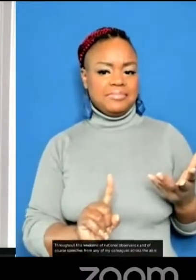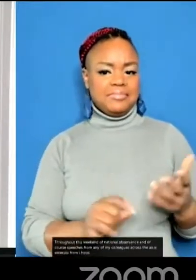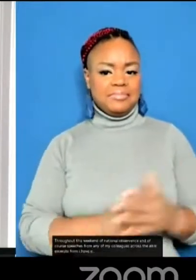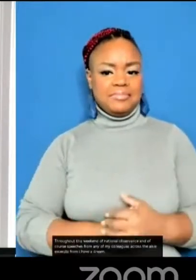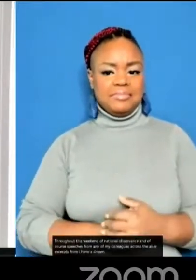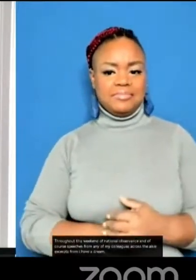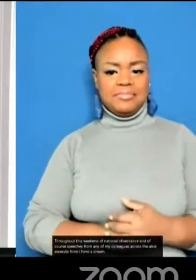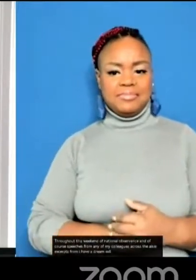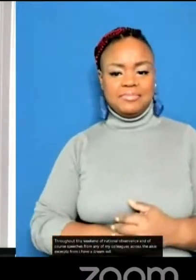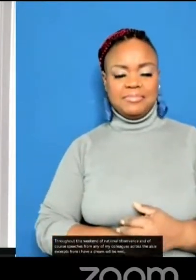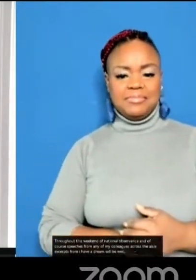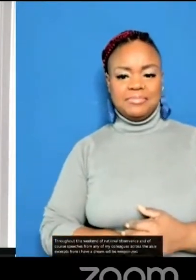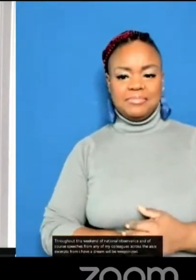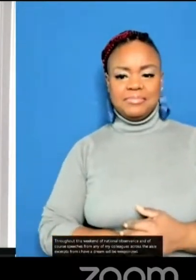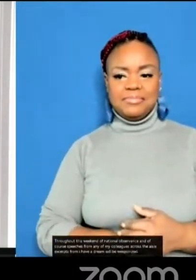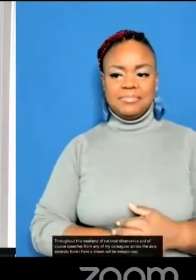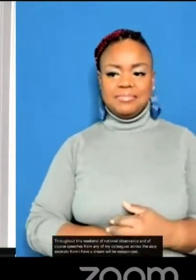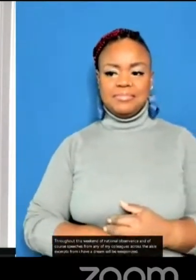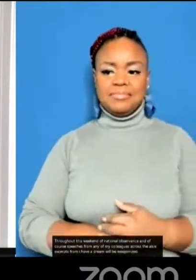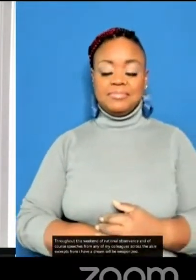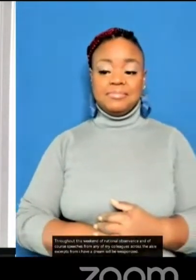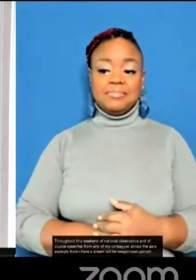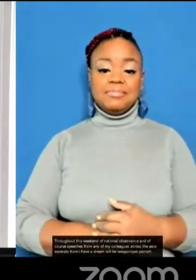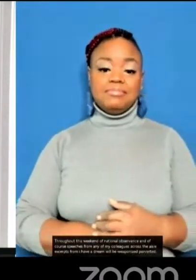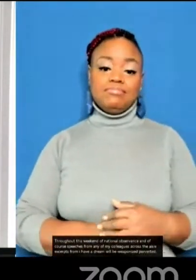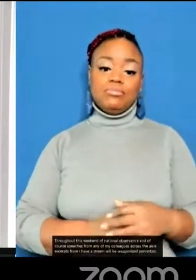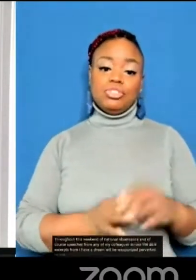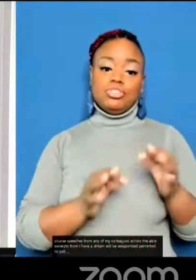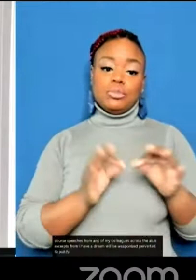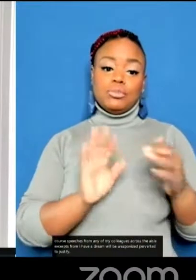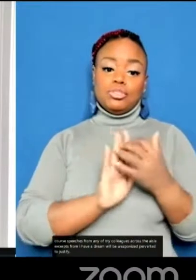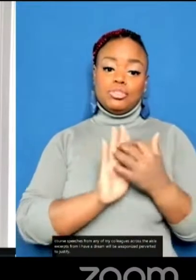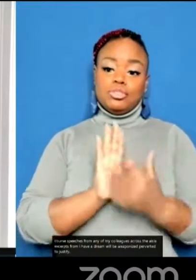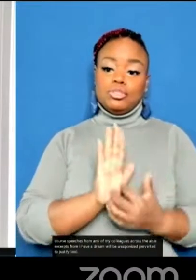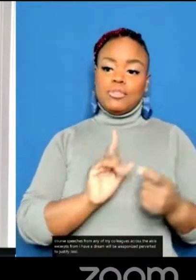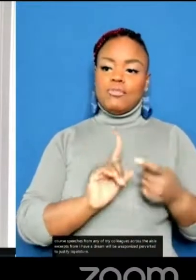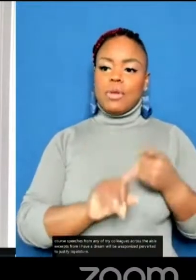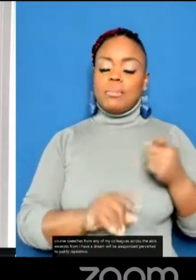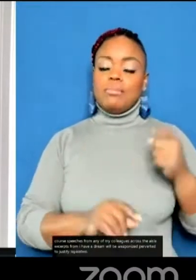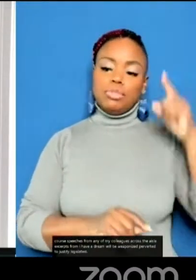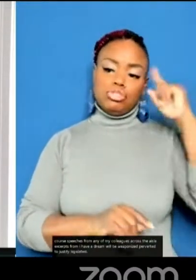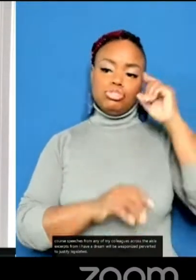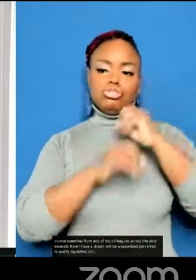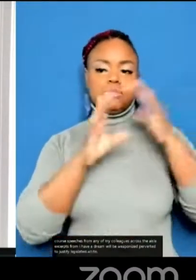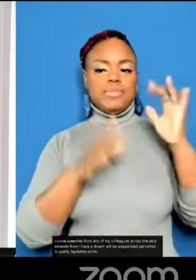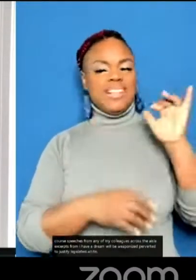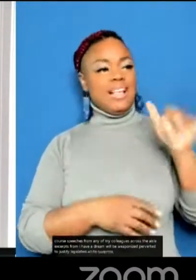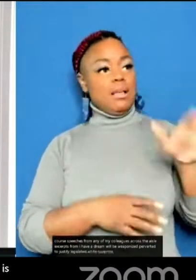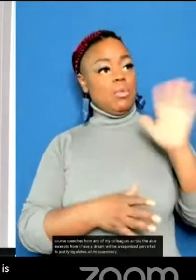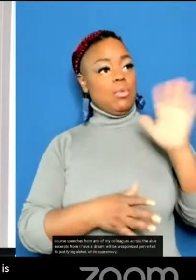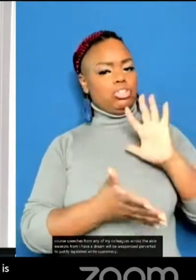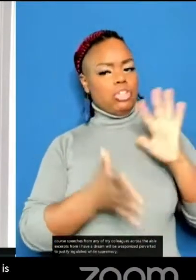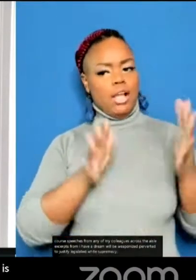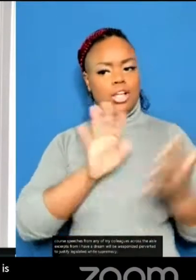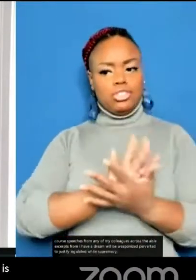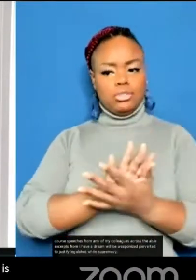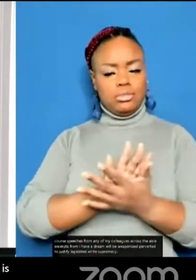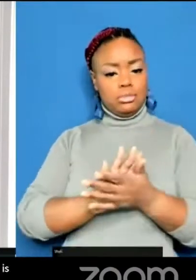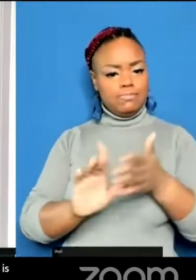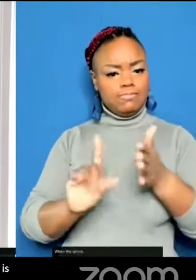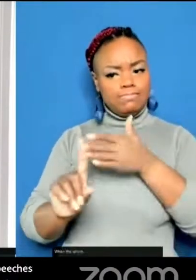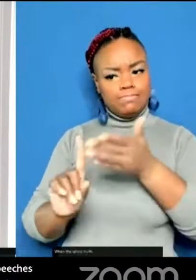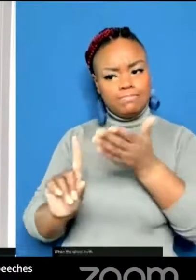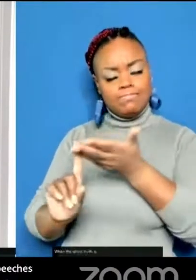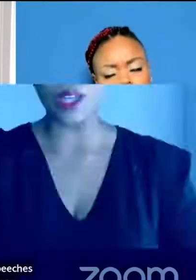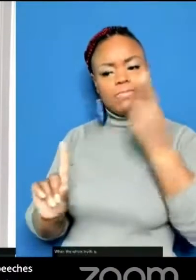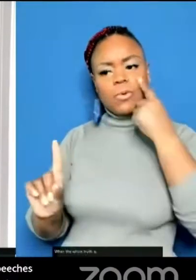Dream will be weaponized, perverted to justify legislated white supremacy. When the whole truth